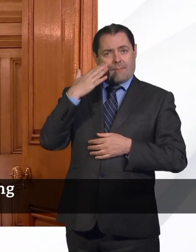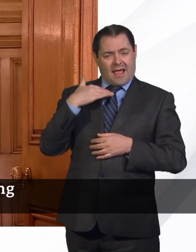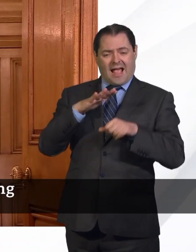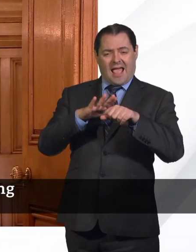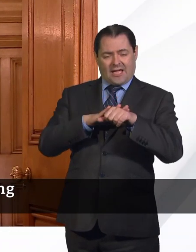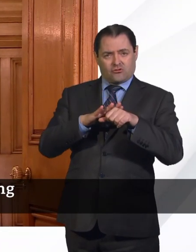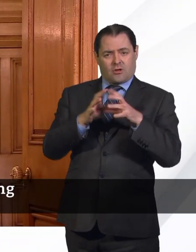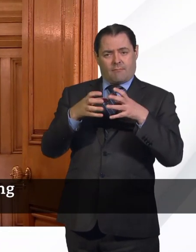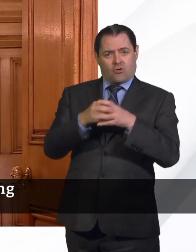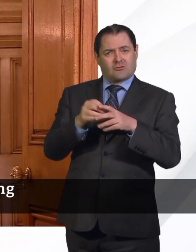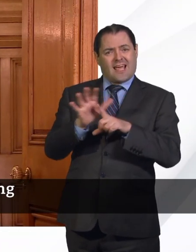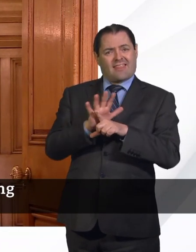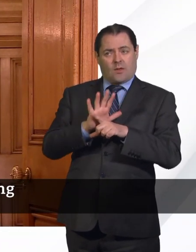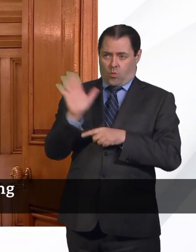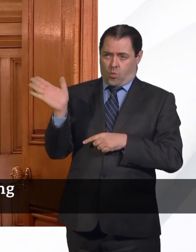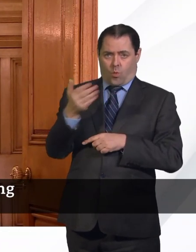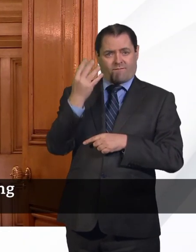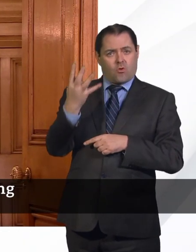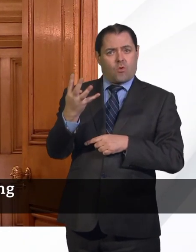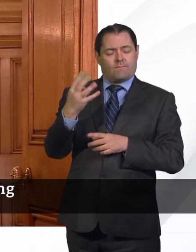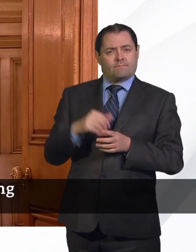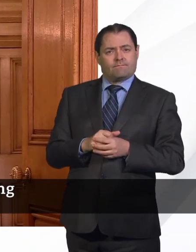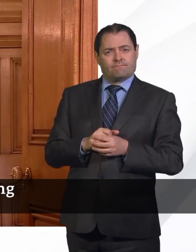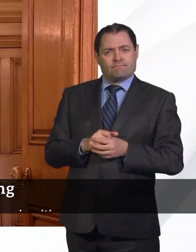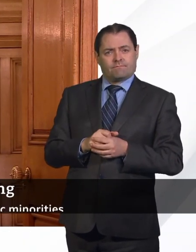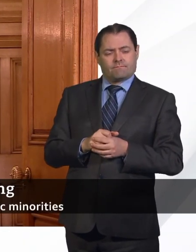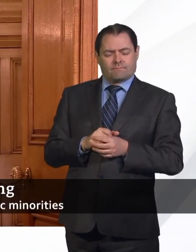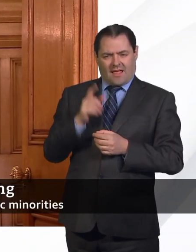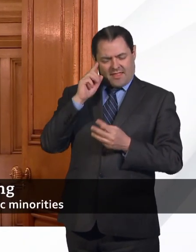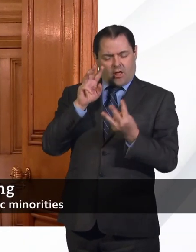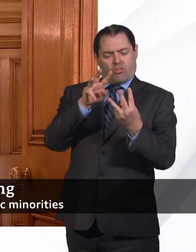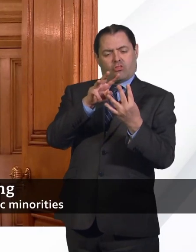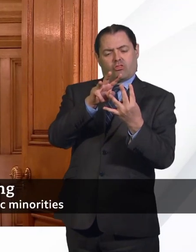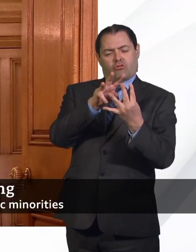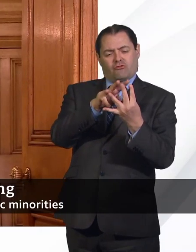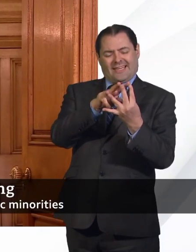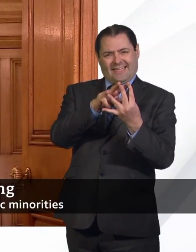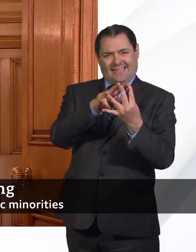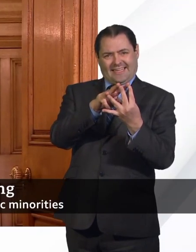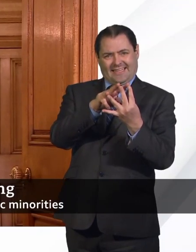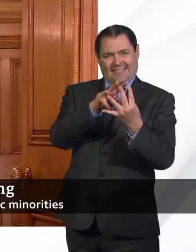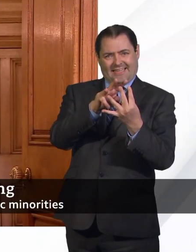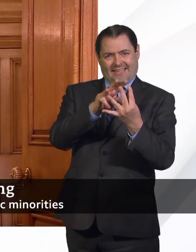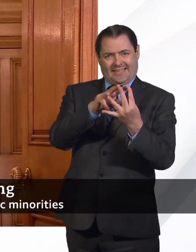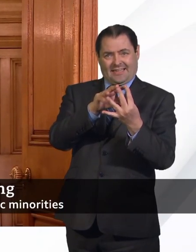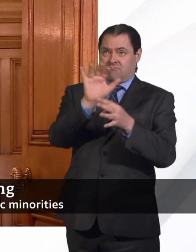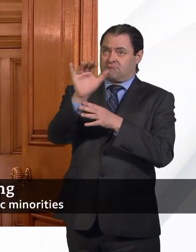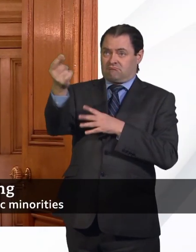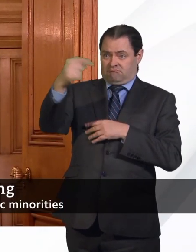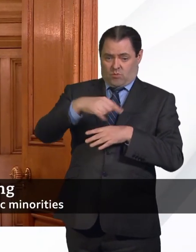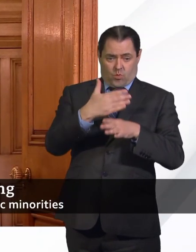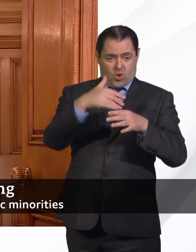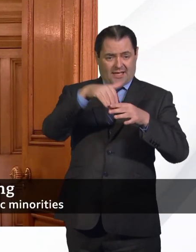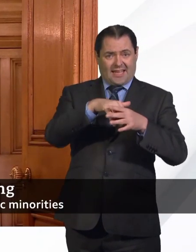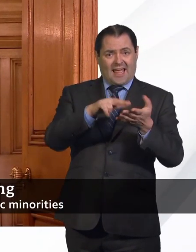ethnic backgrounds. I think three of the four had come to the UK to serve in the